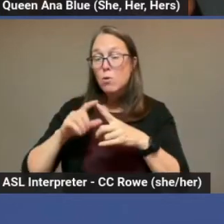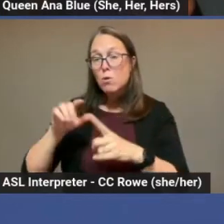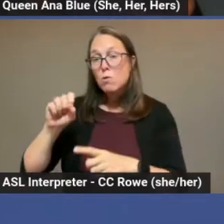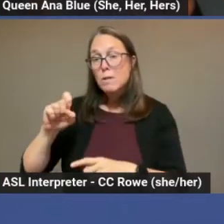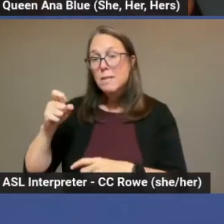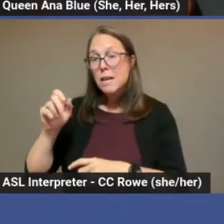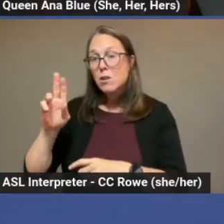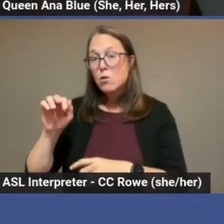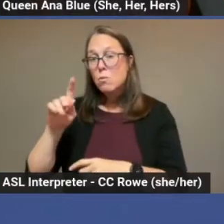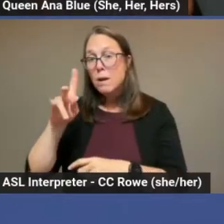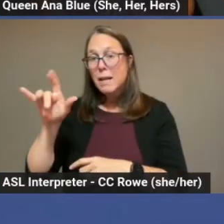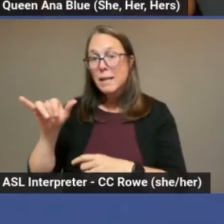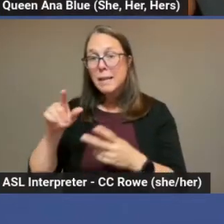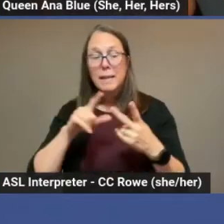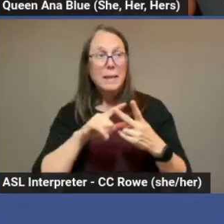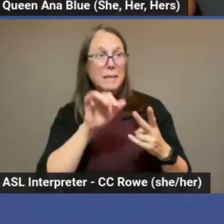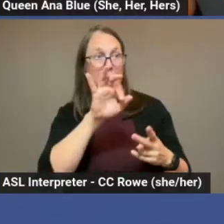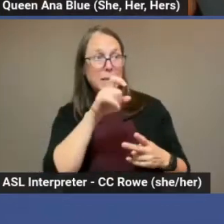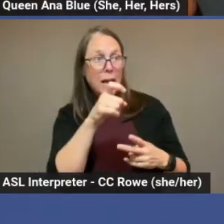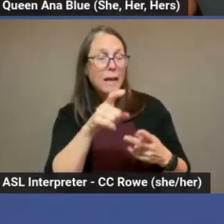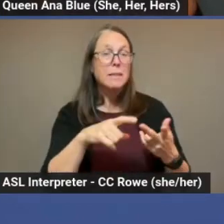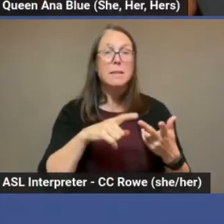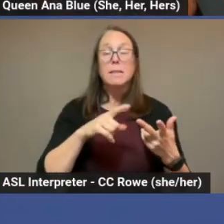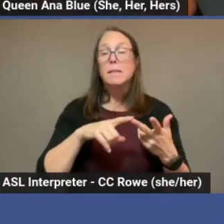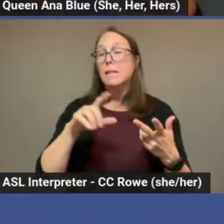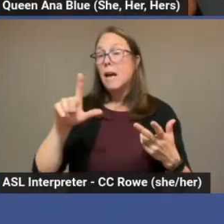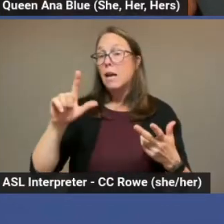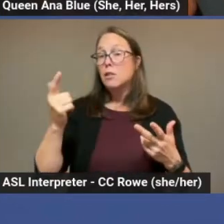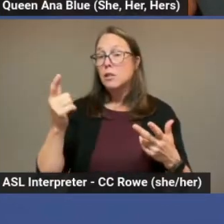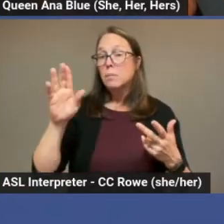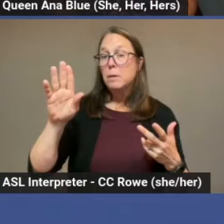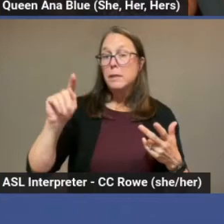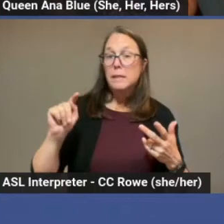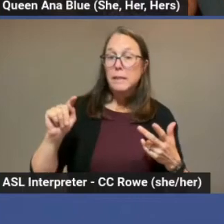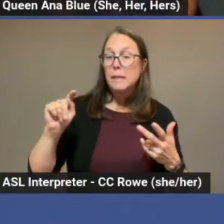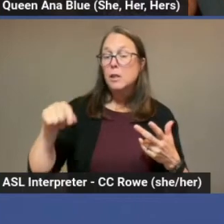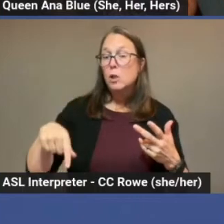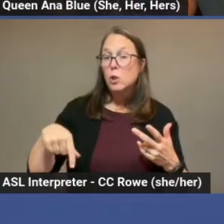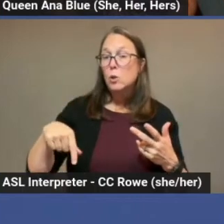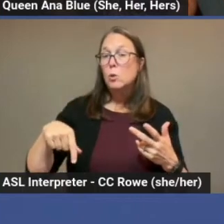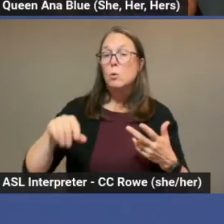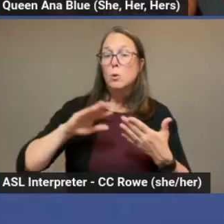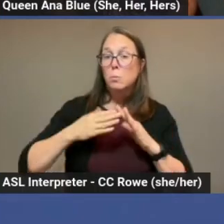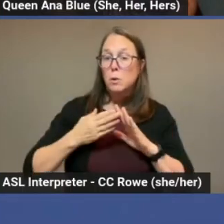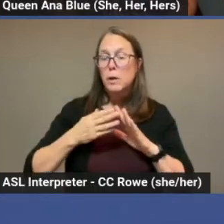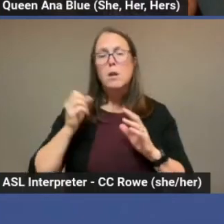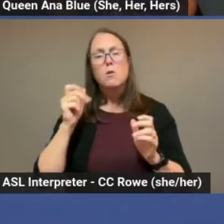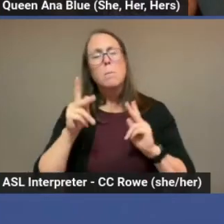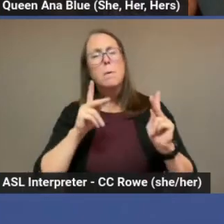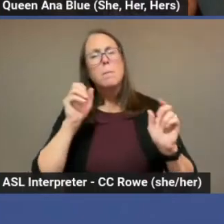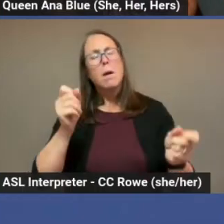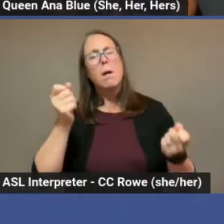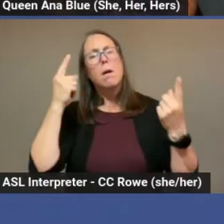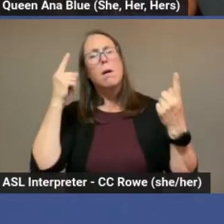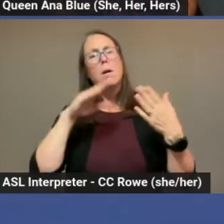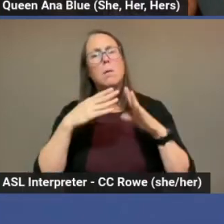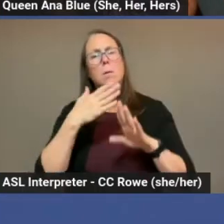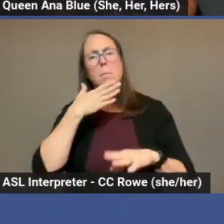community to help people kind of understand the community a little bit better. He also started